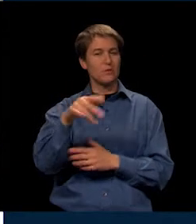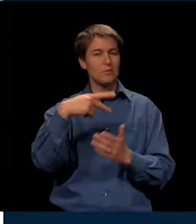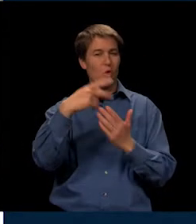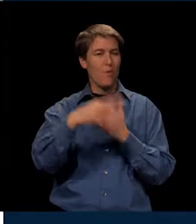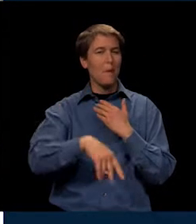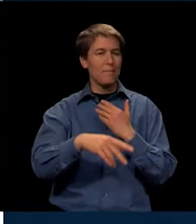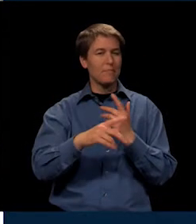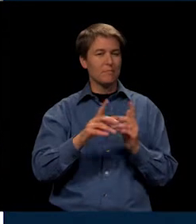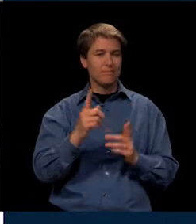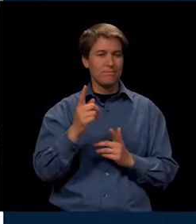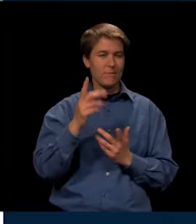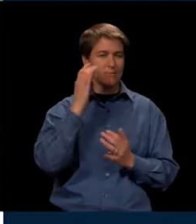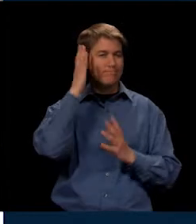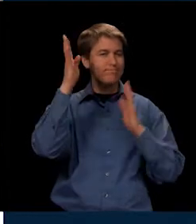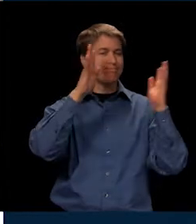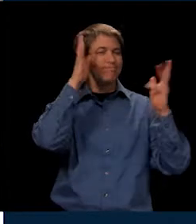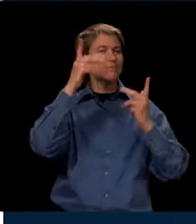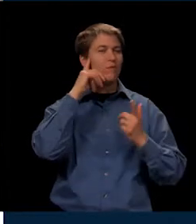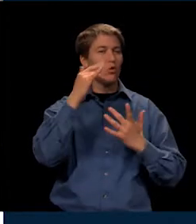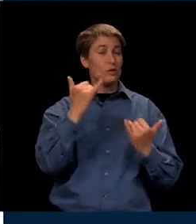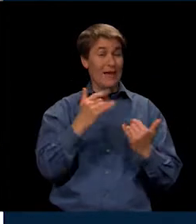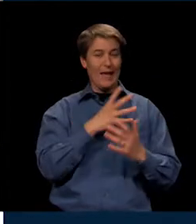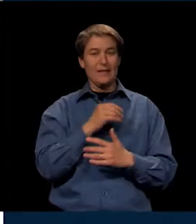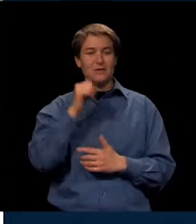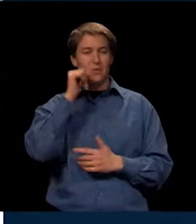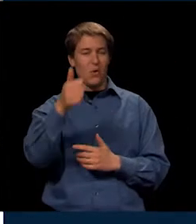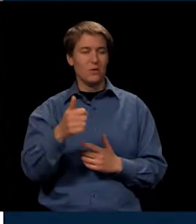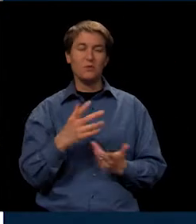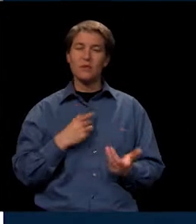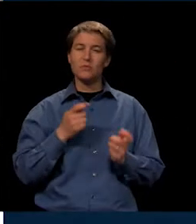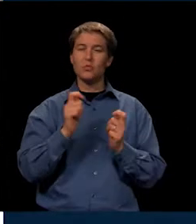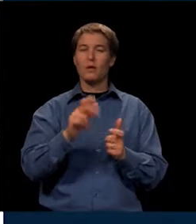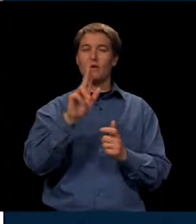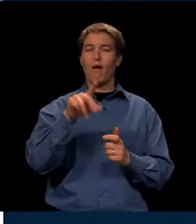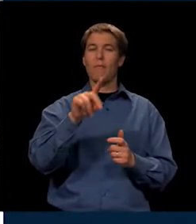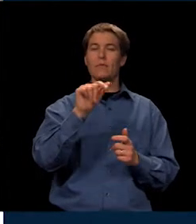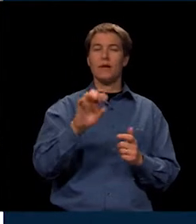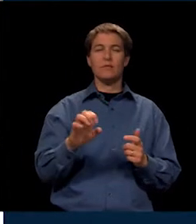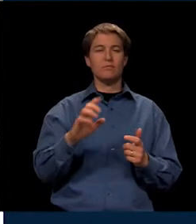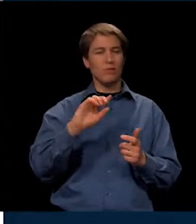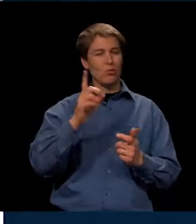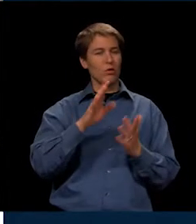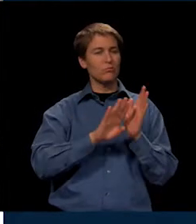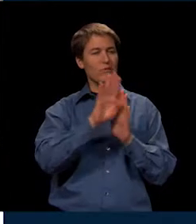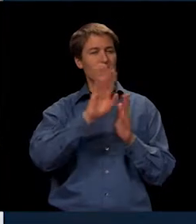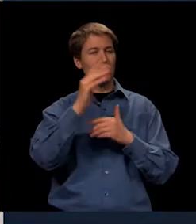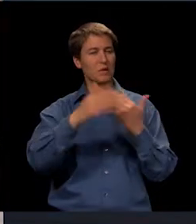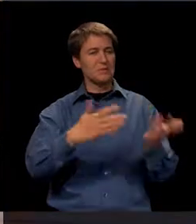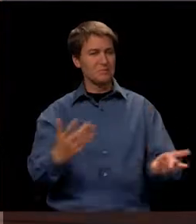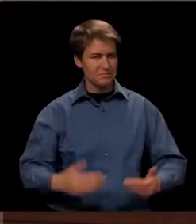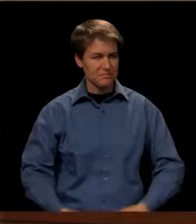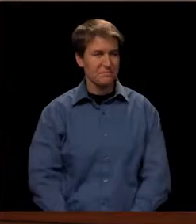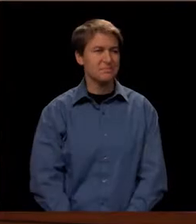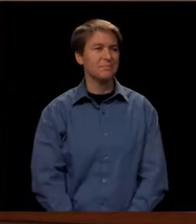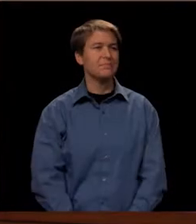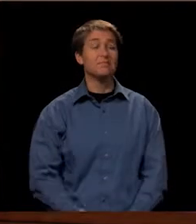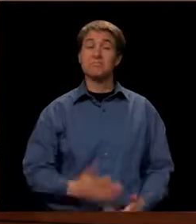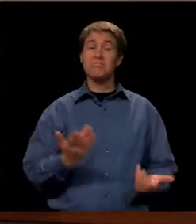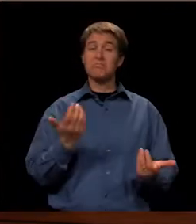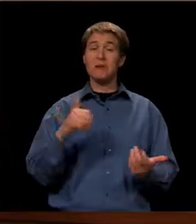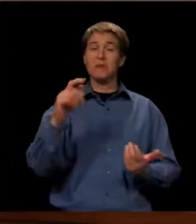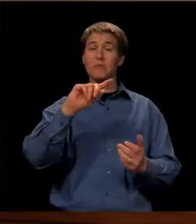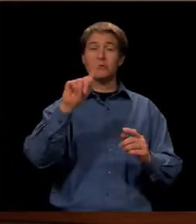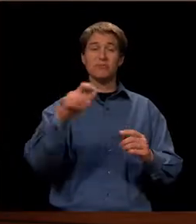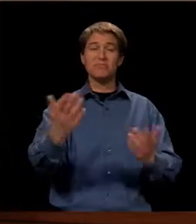for today and for tomorrow. So, that's just a quick update about where we are at in the development process. I stand for any questions.